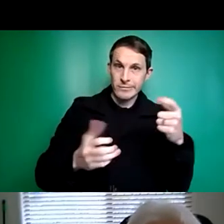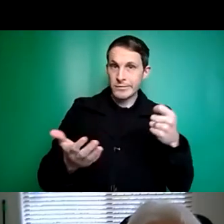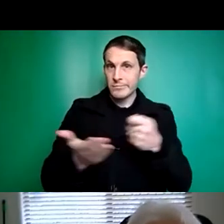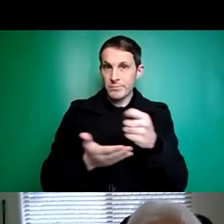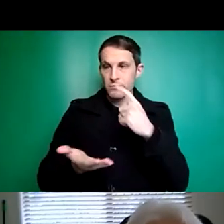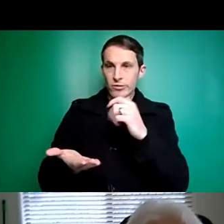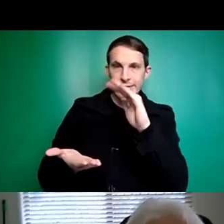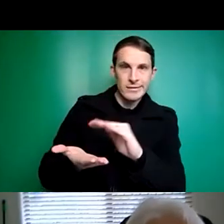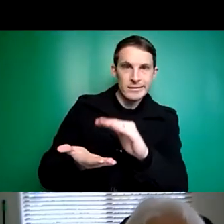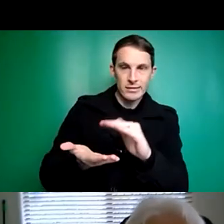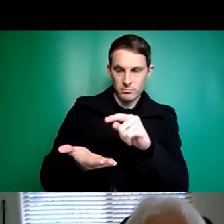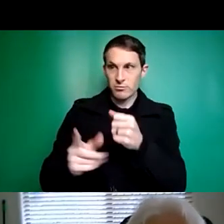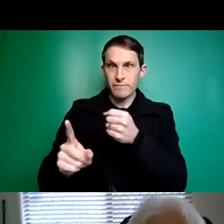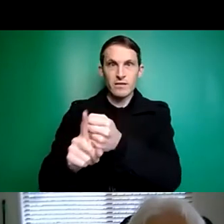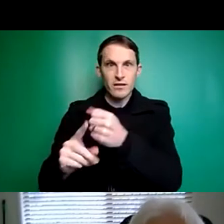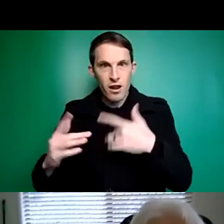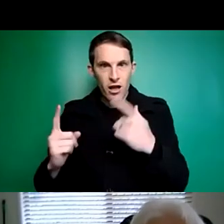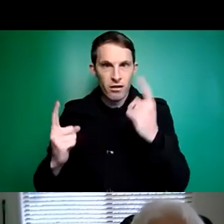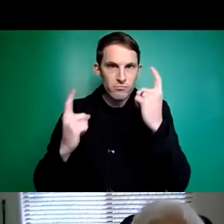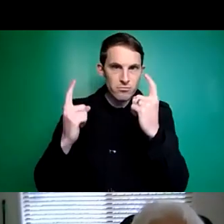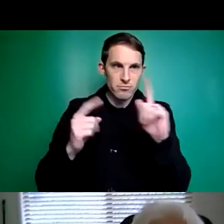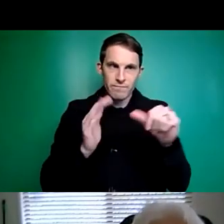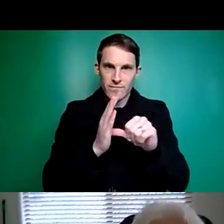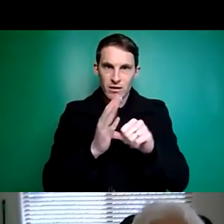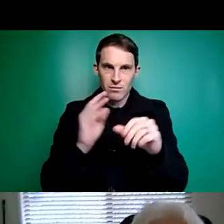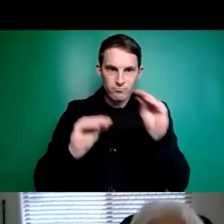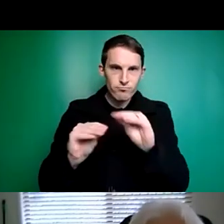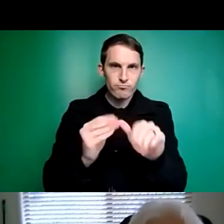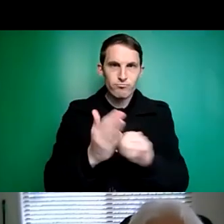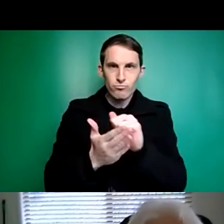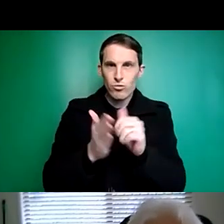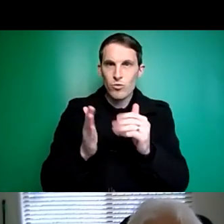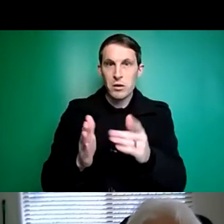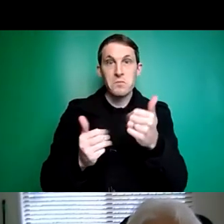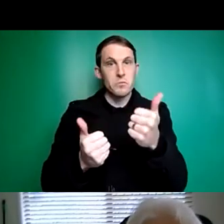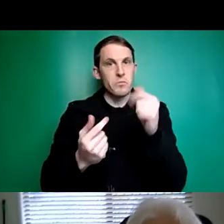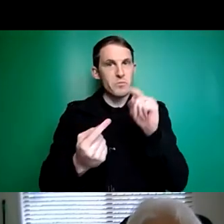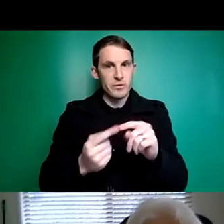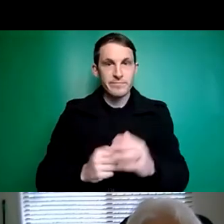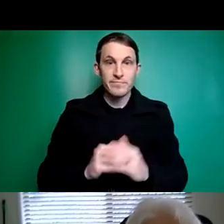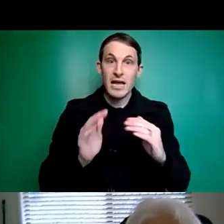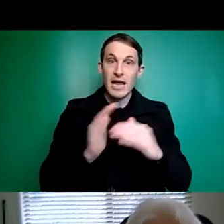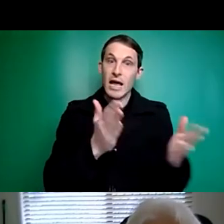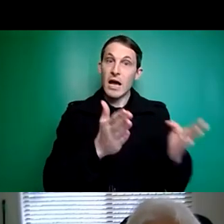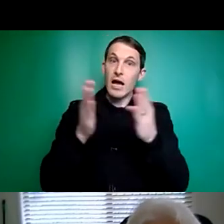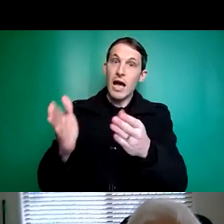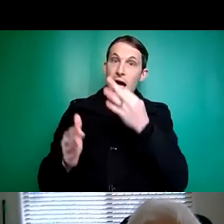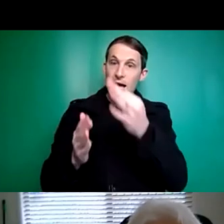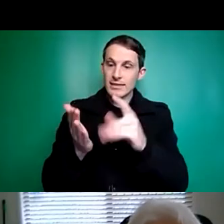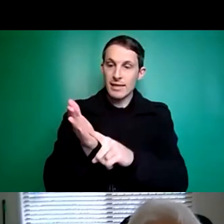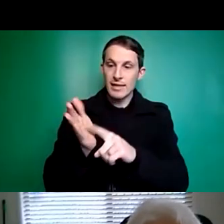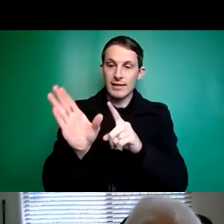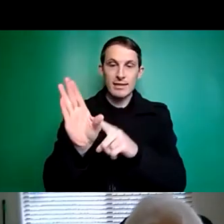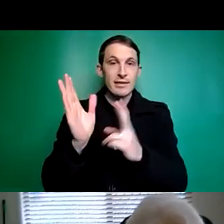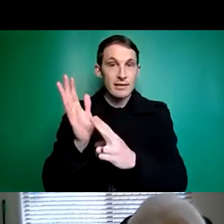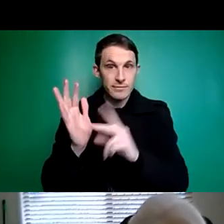make that point very graphically. So thanks, Melissa. Let me come back to you, Lynne, to ask you the next question. What does